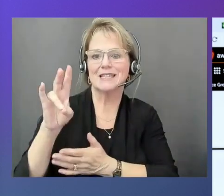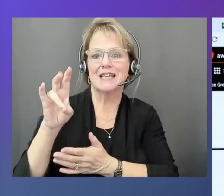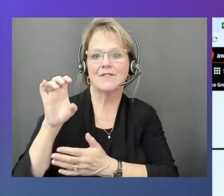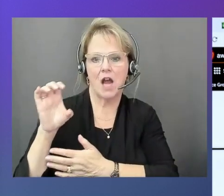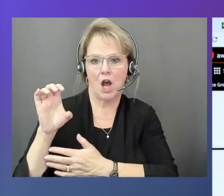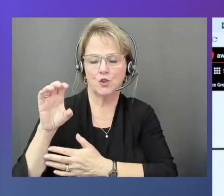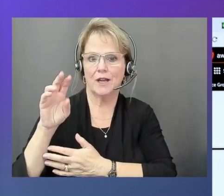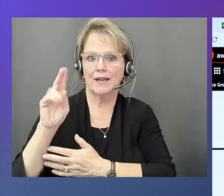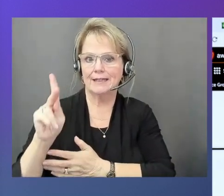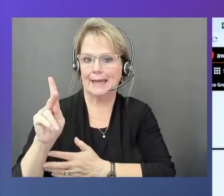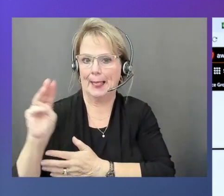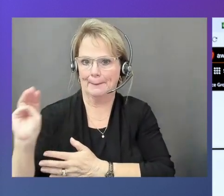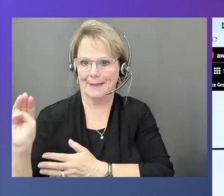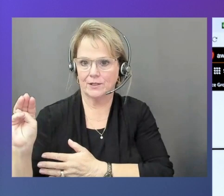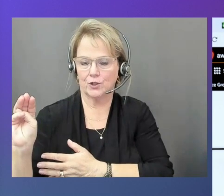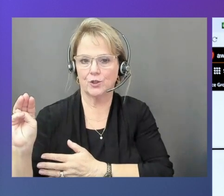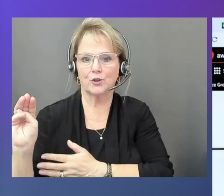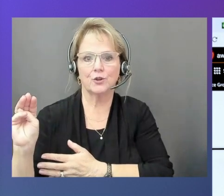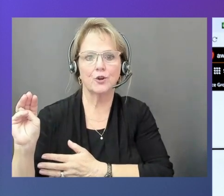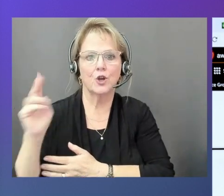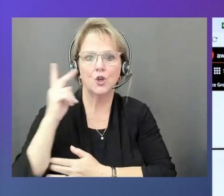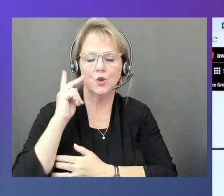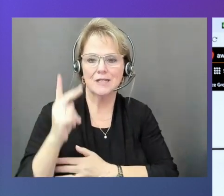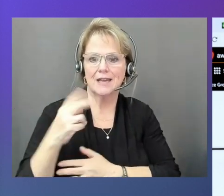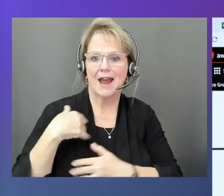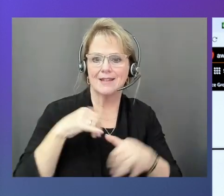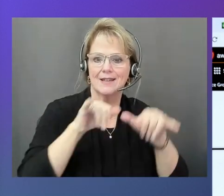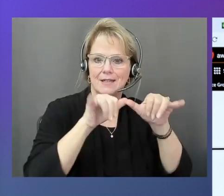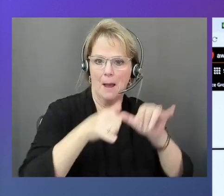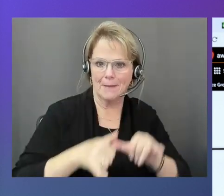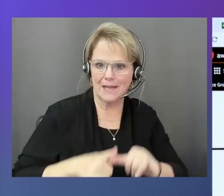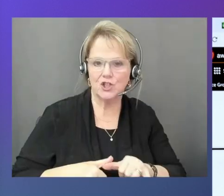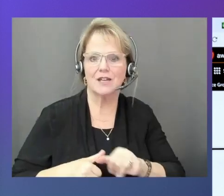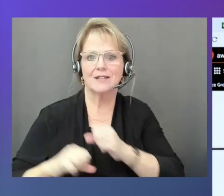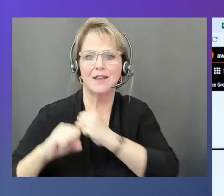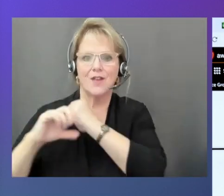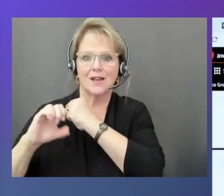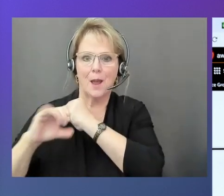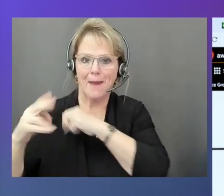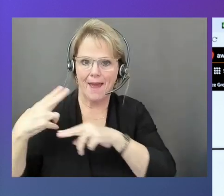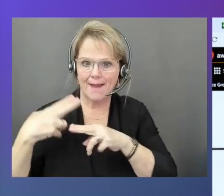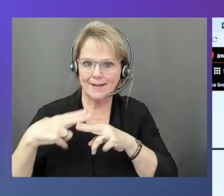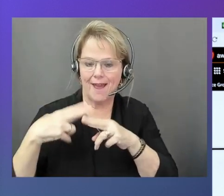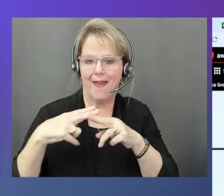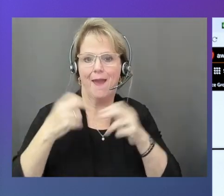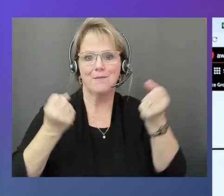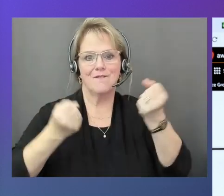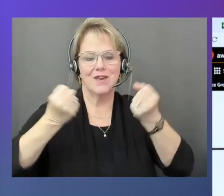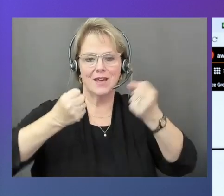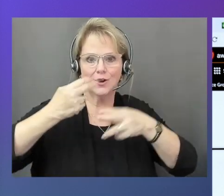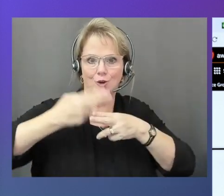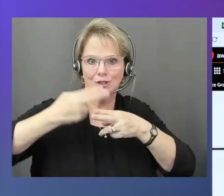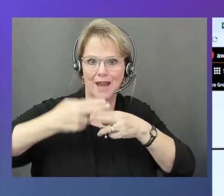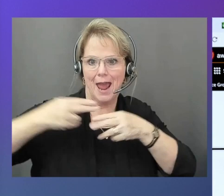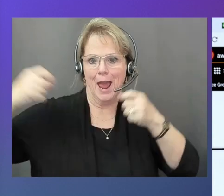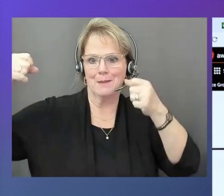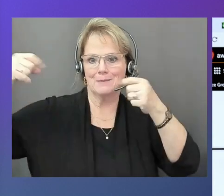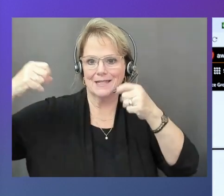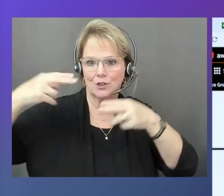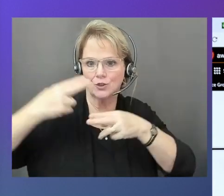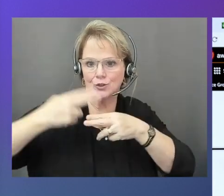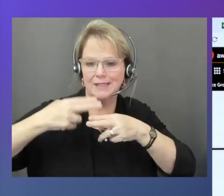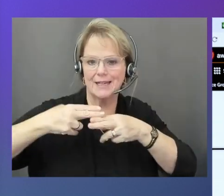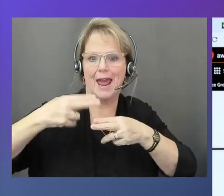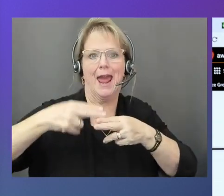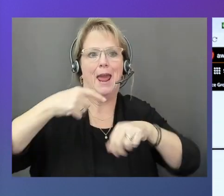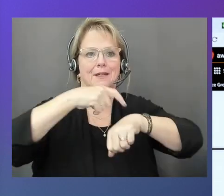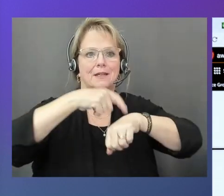So you can see it has the dimensions, such as the campaign name, vehicle name, signal name, timestamp, and you